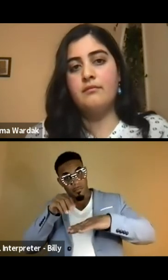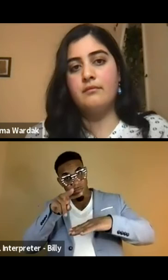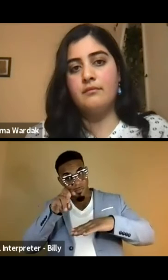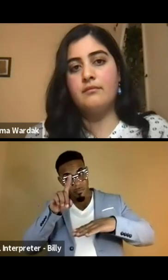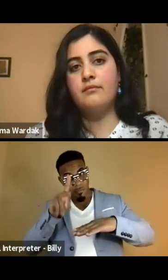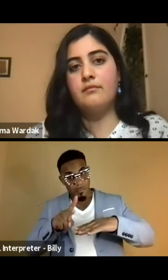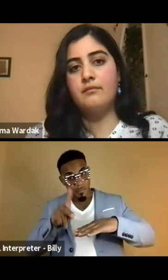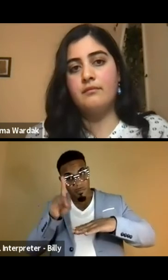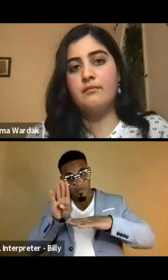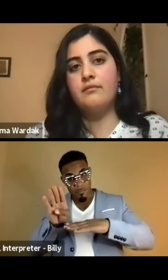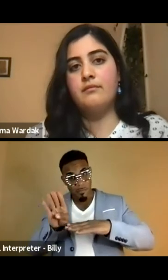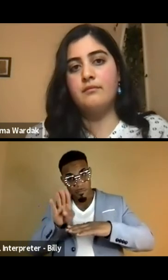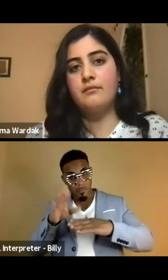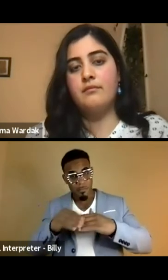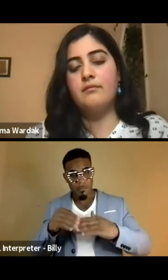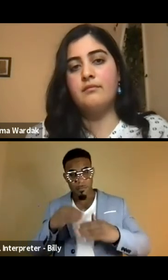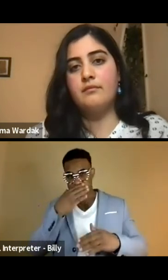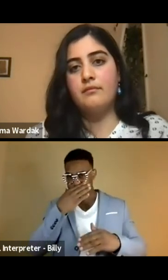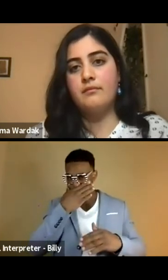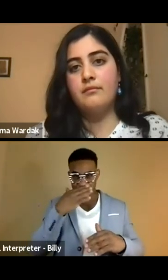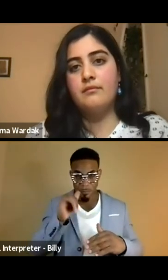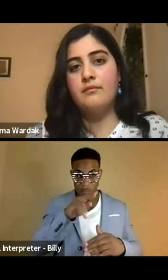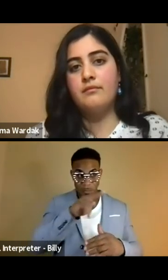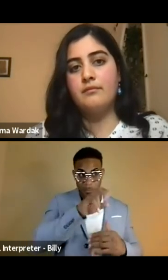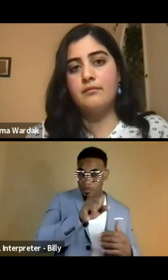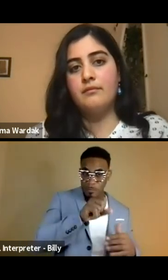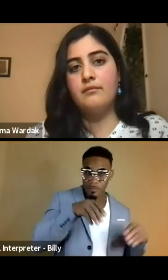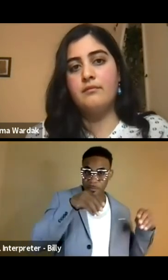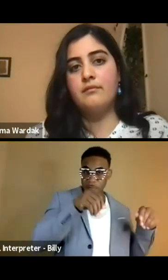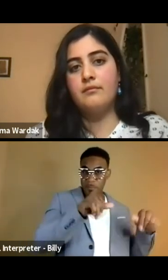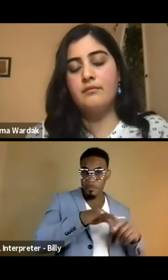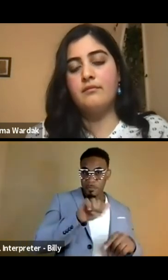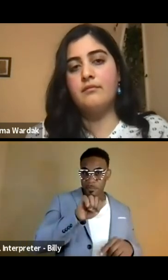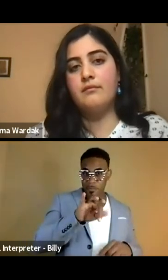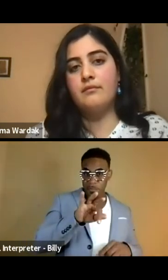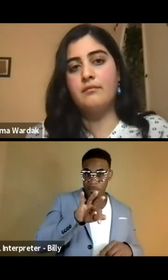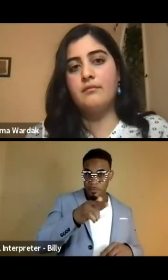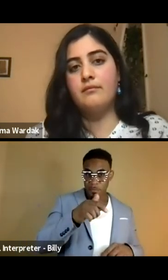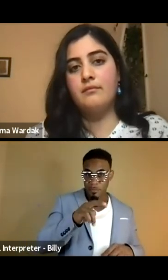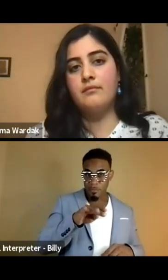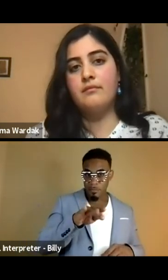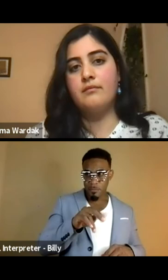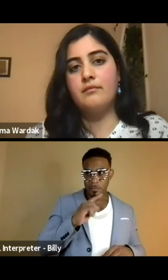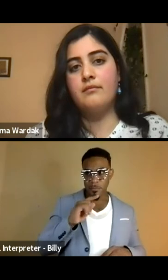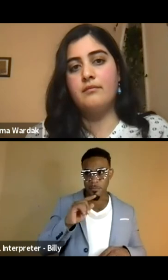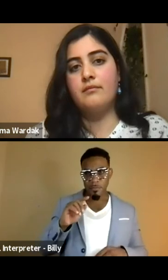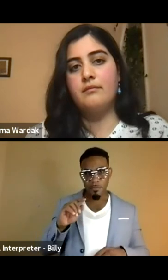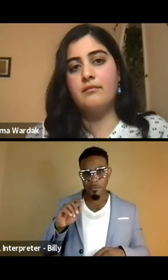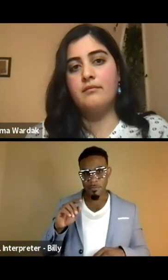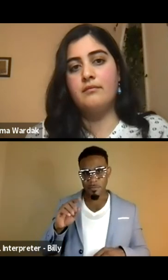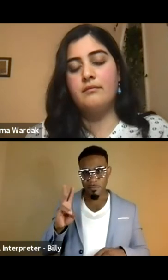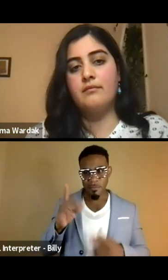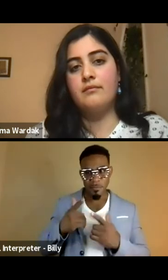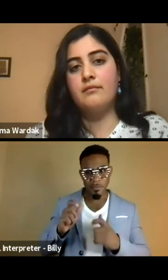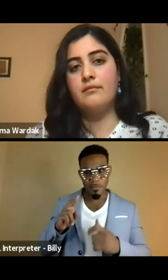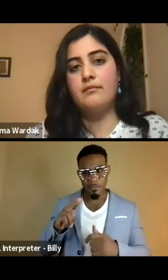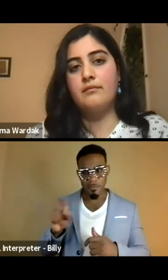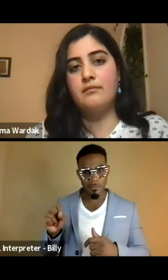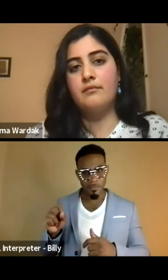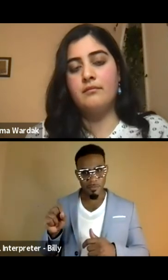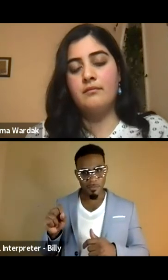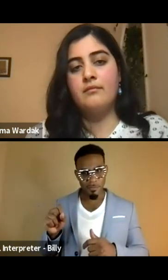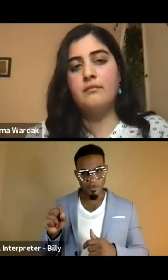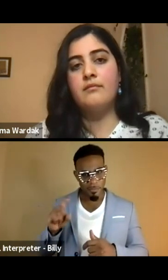and a half billion dollars, um, that the U S spent on Afghanistan, it's six major U S